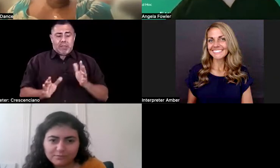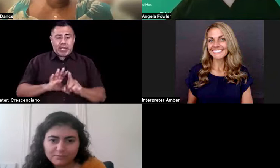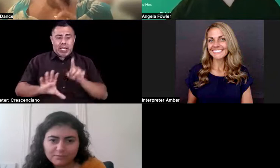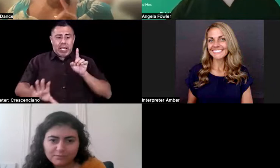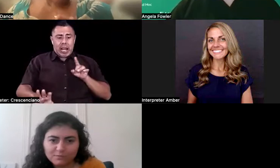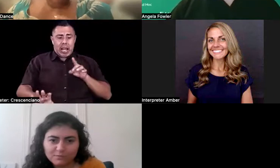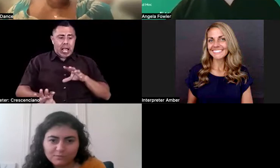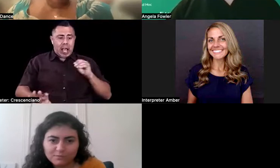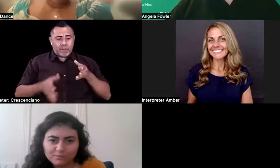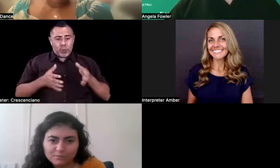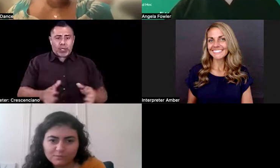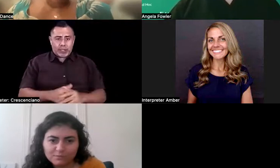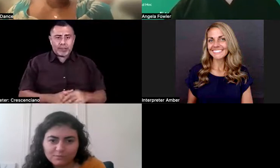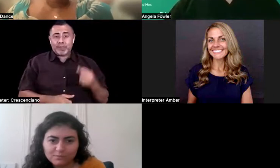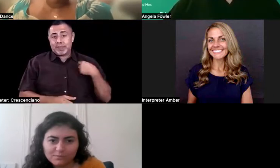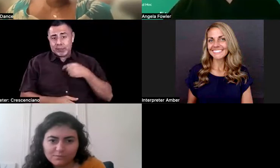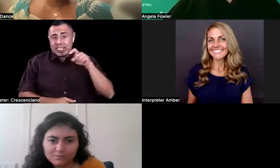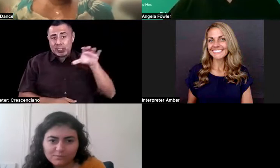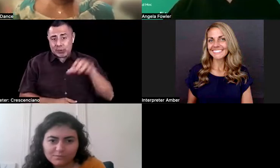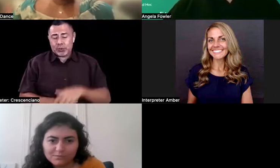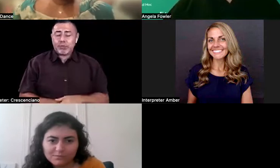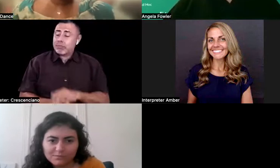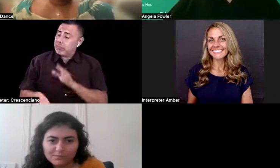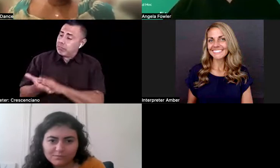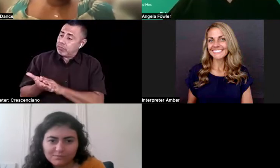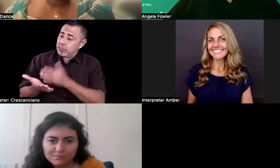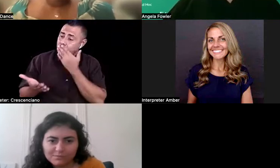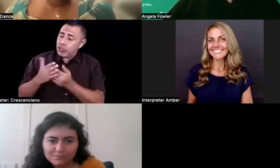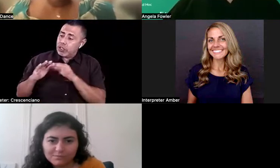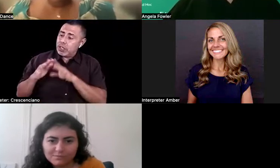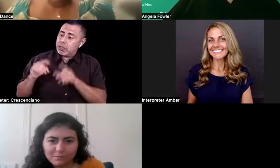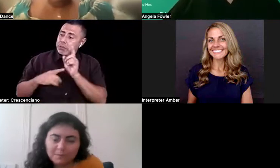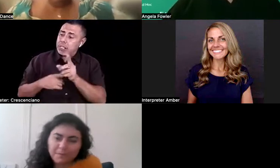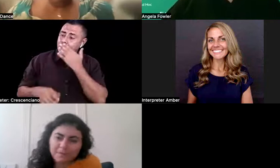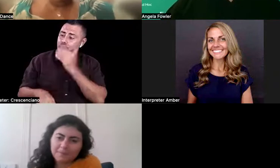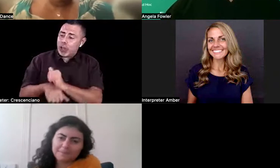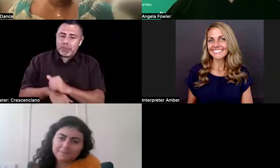That's good. And in less than a minute. It's a good job. Angela, you're next.